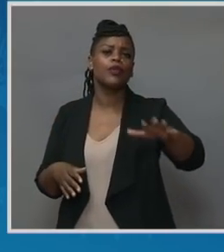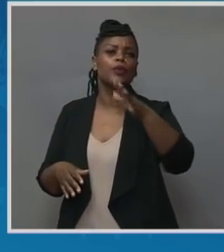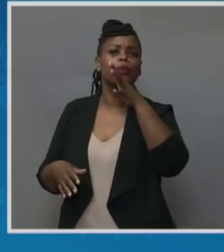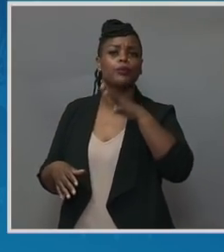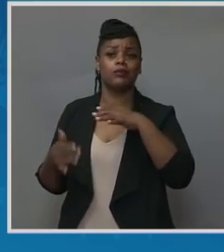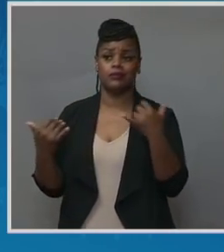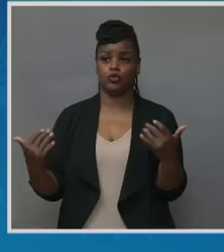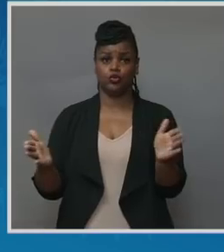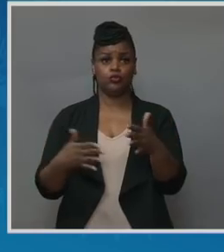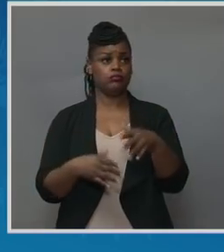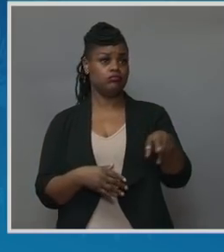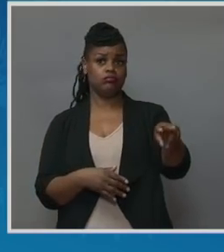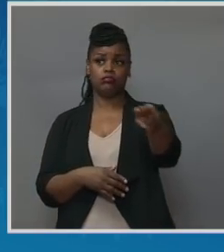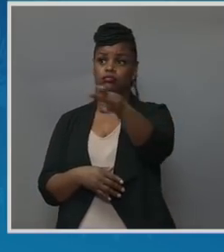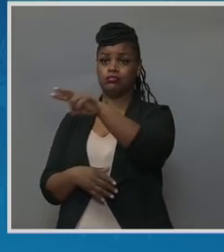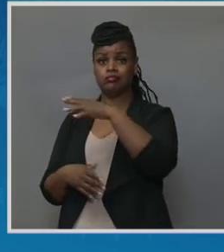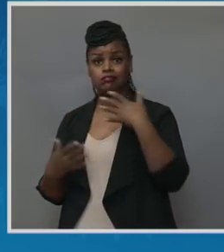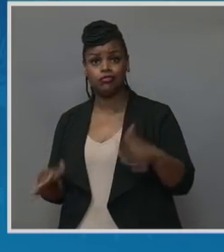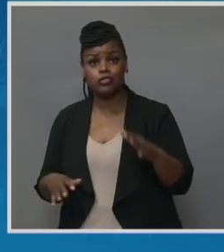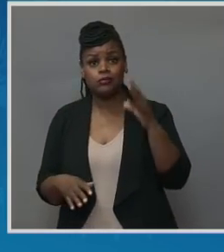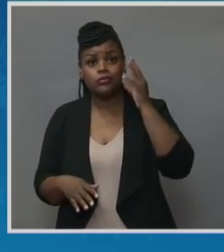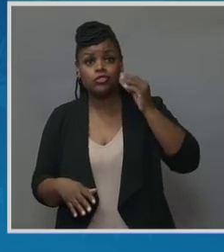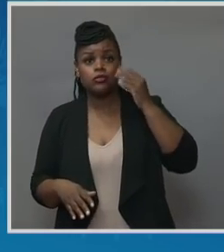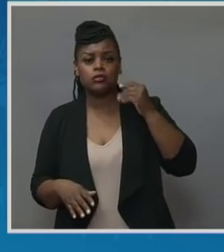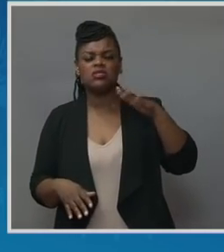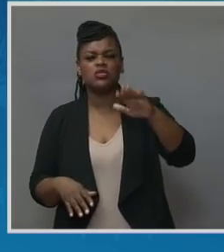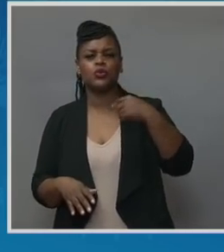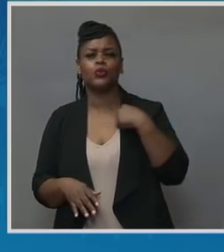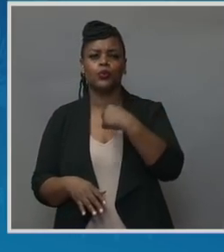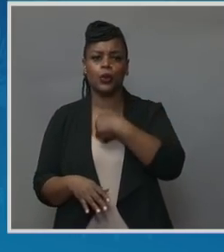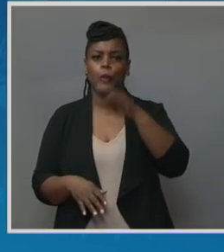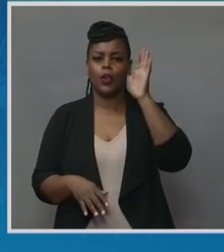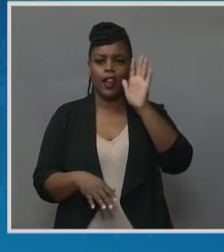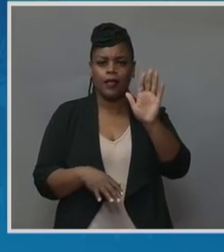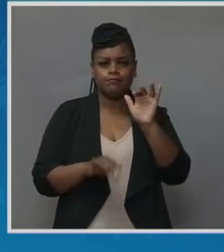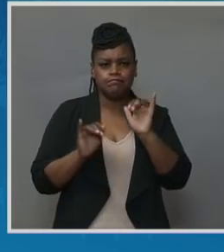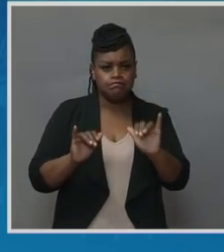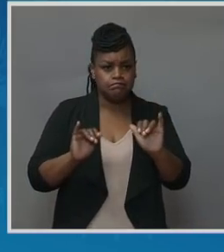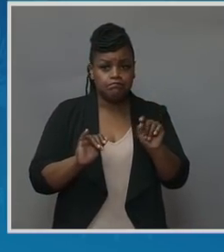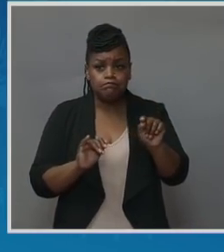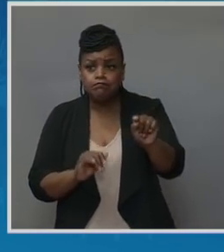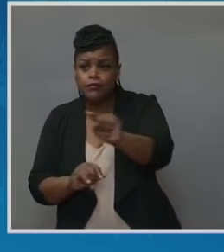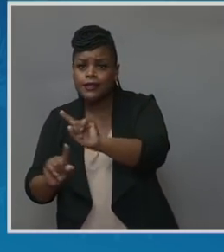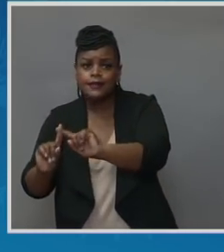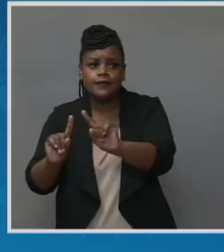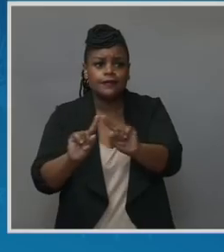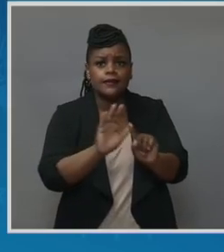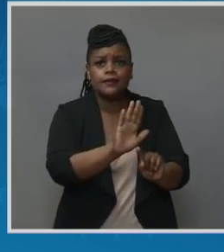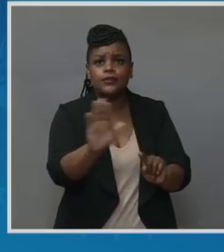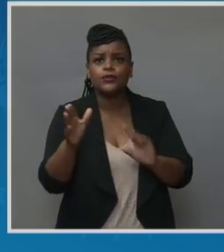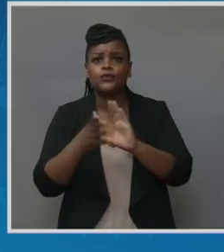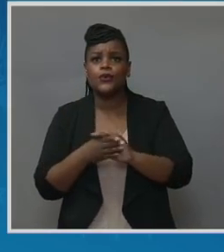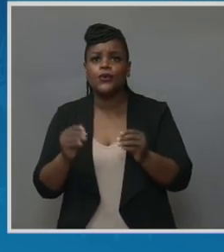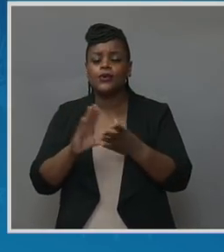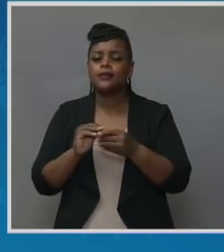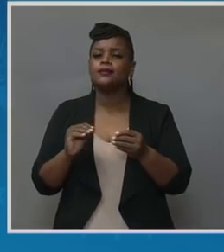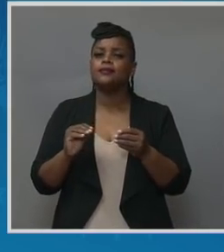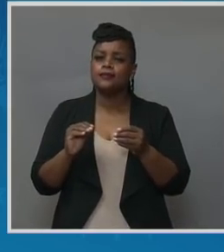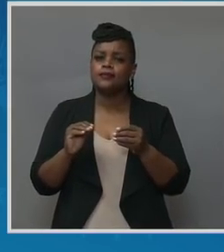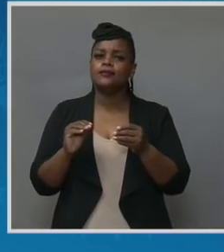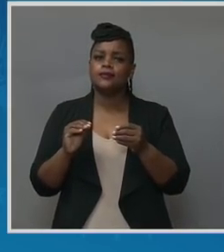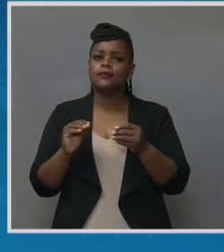firsthand. And as the Ambassador said, we will hear their stories, which they speak with great courage, given the pain